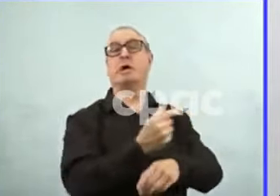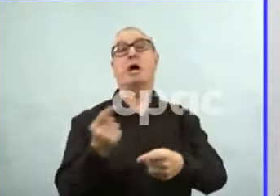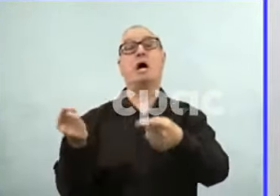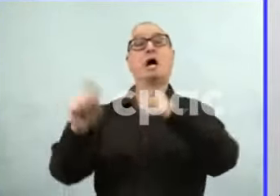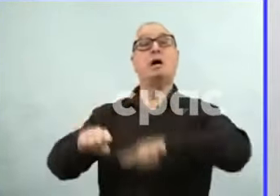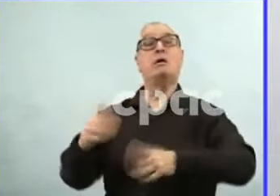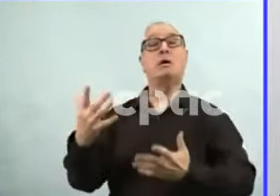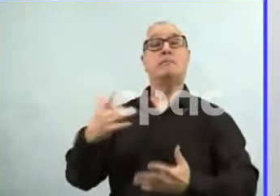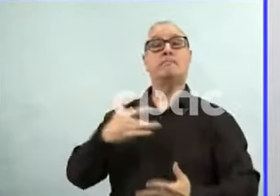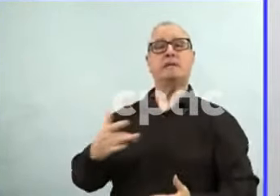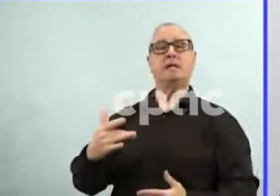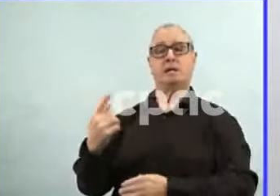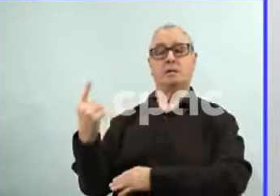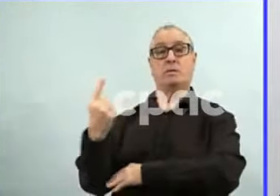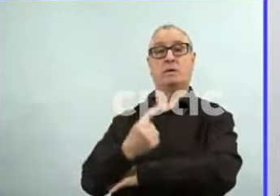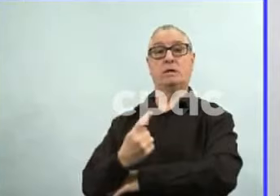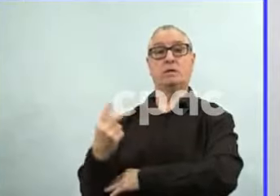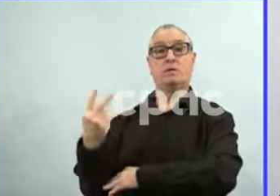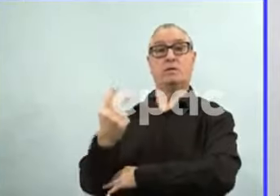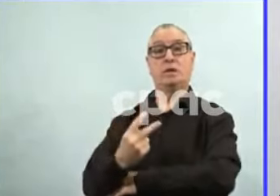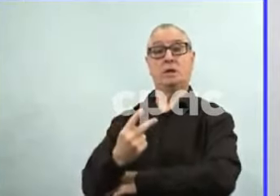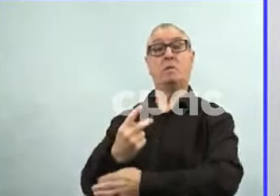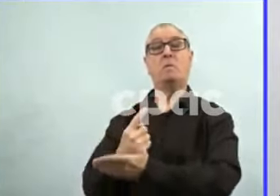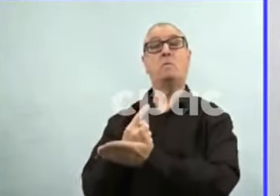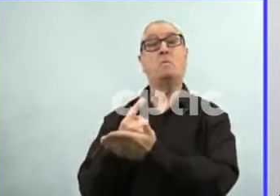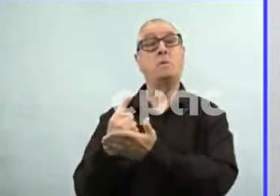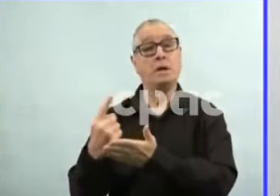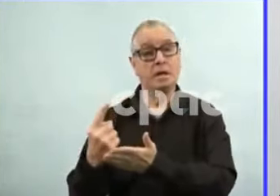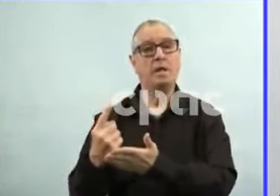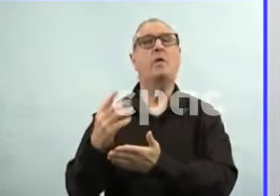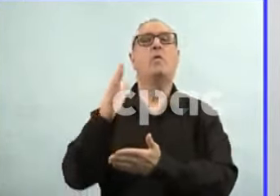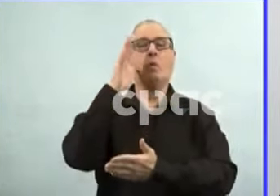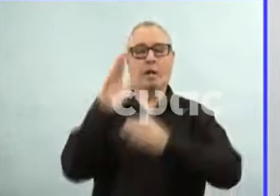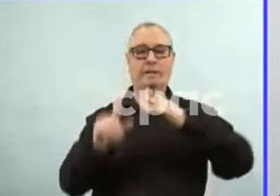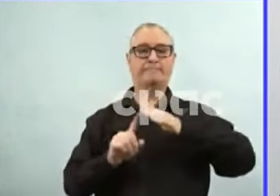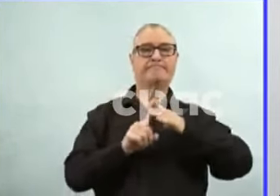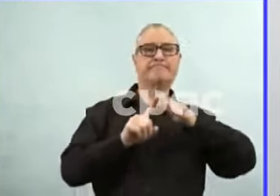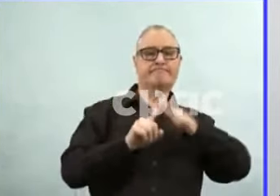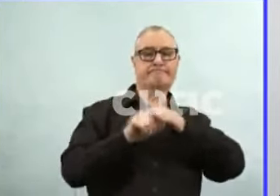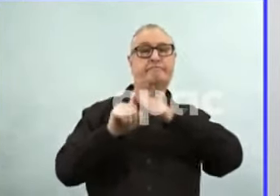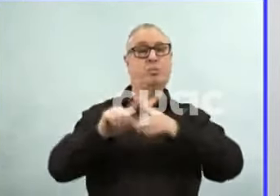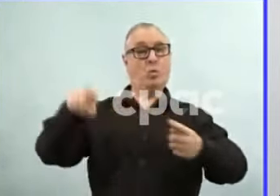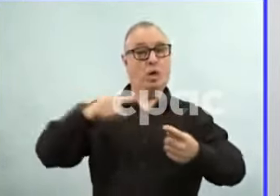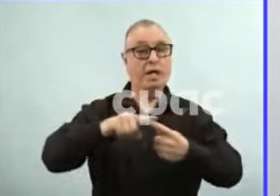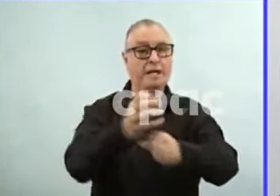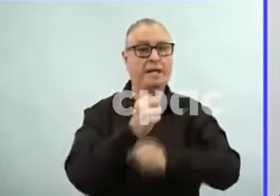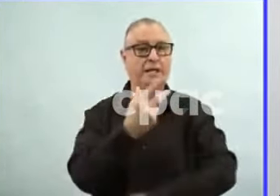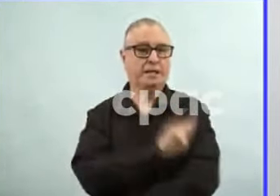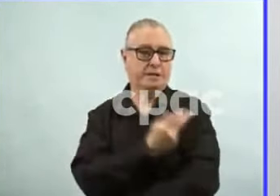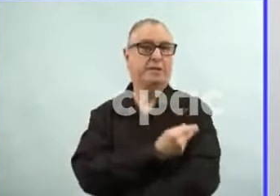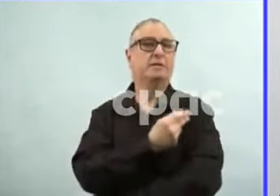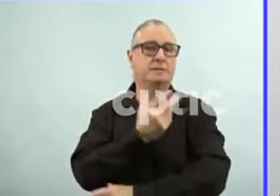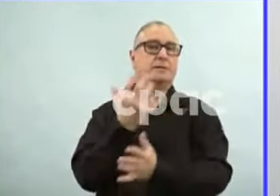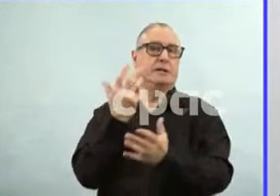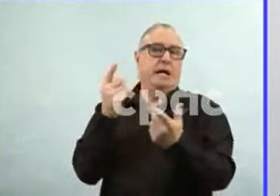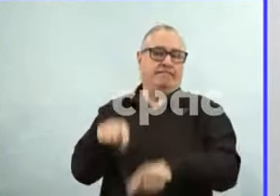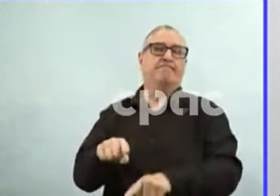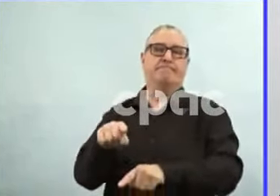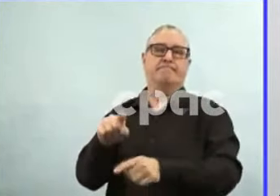after getting a vaccine. This is why international medical regulators, including Health Canada,